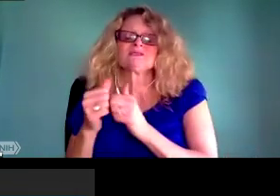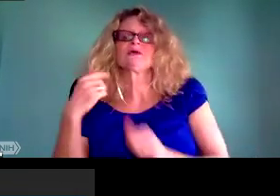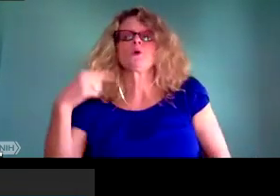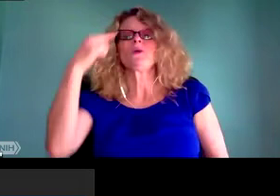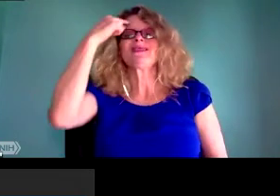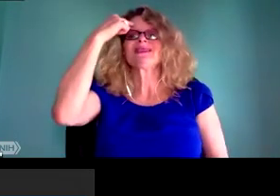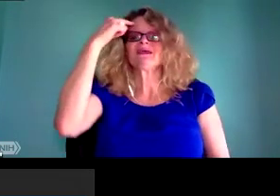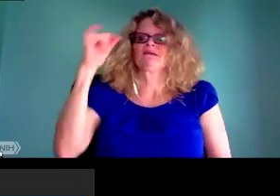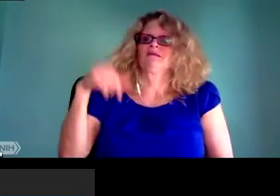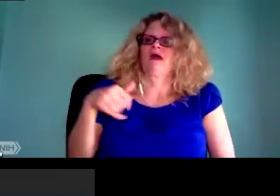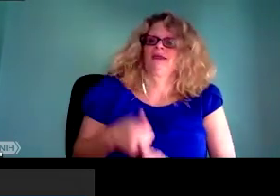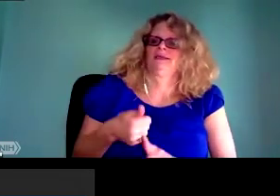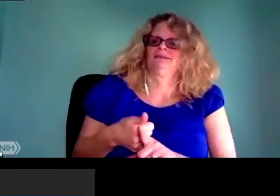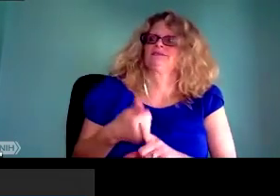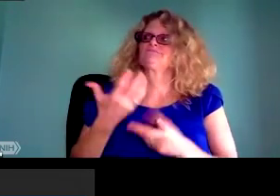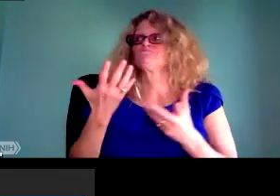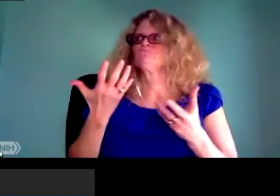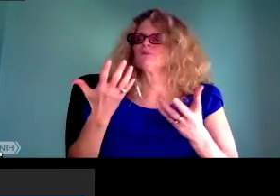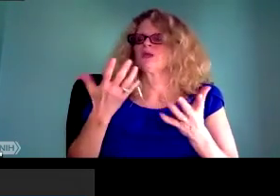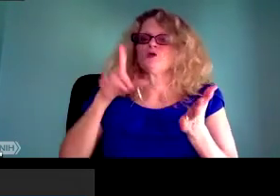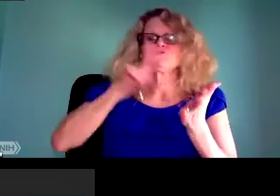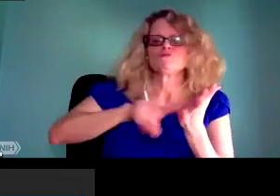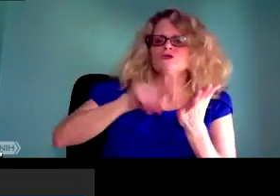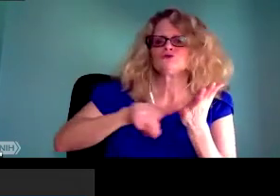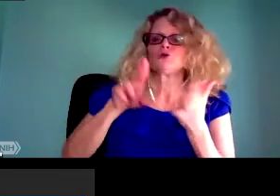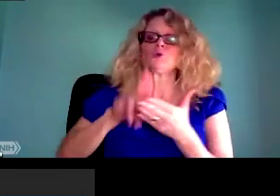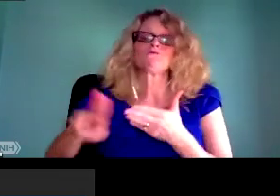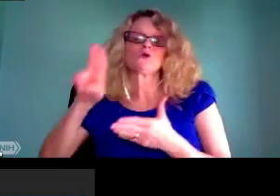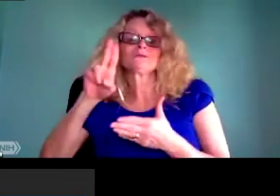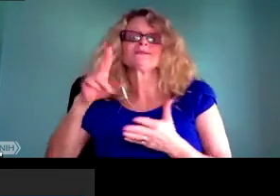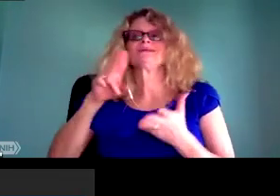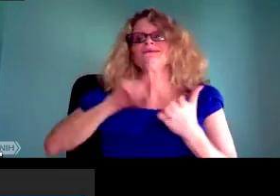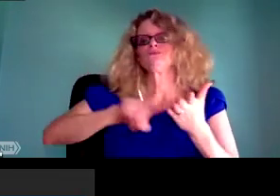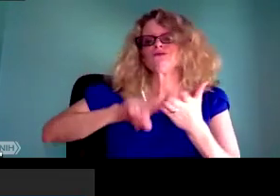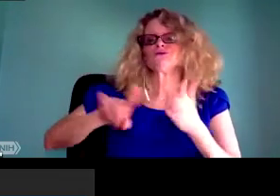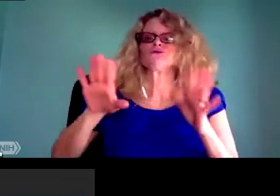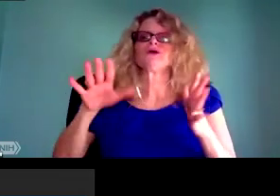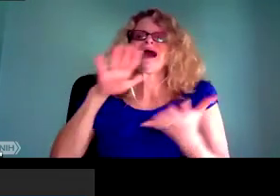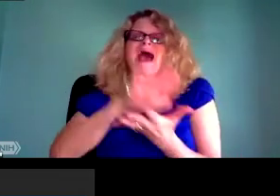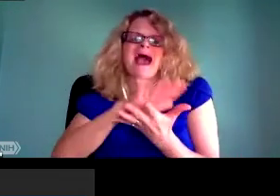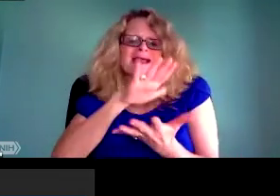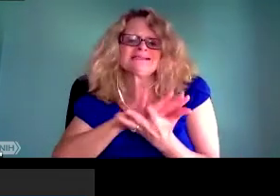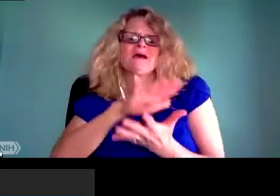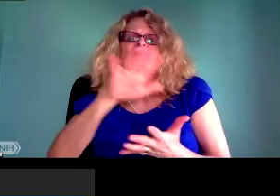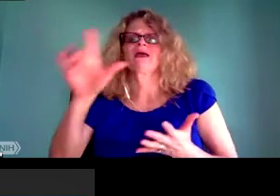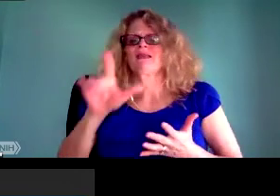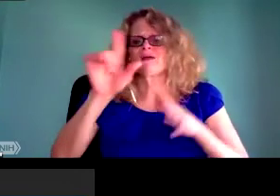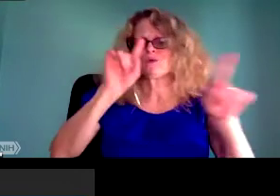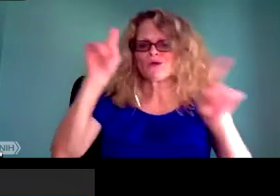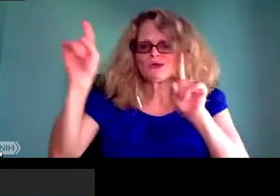restoring in many ways the public good and expanding on the public good.